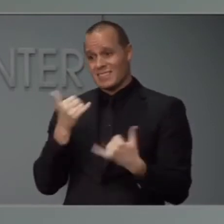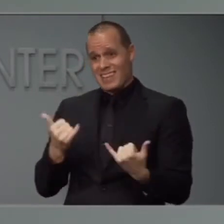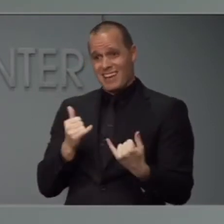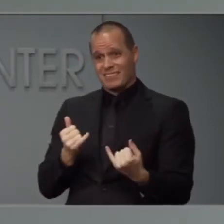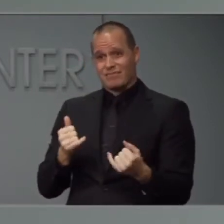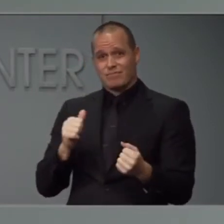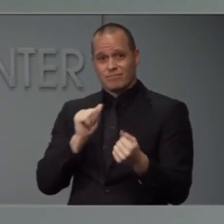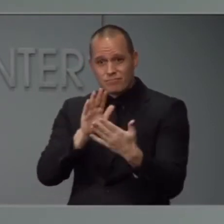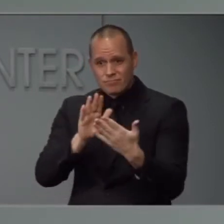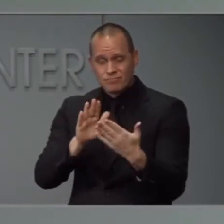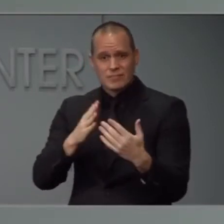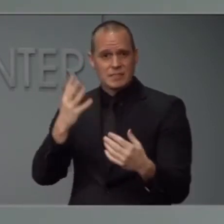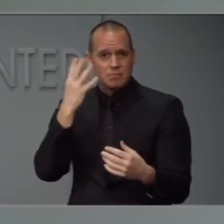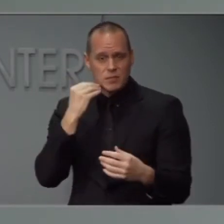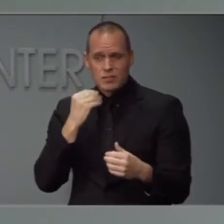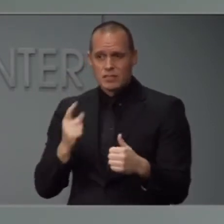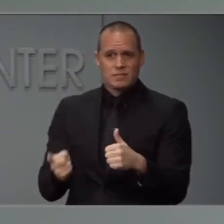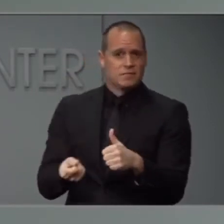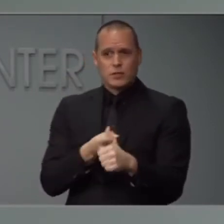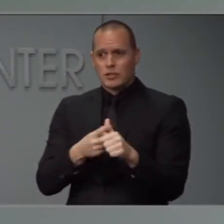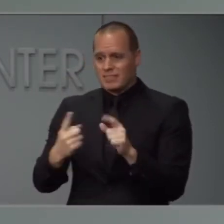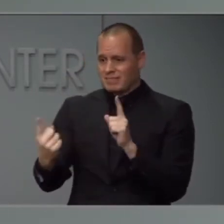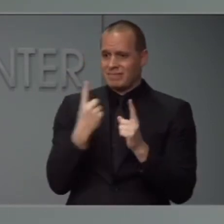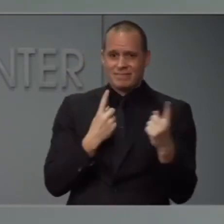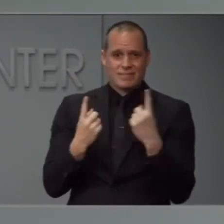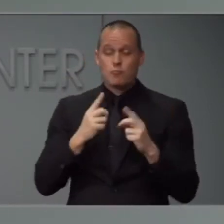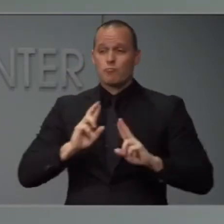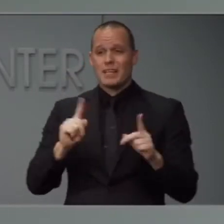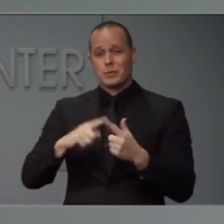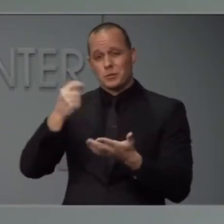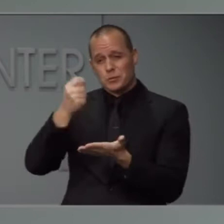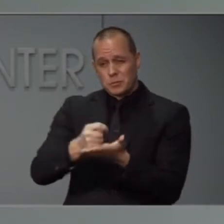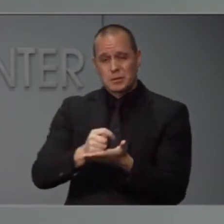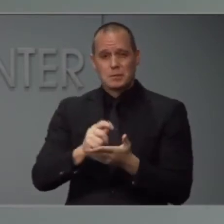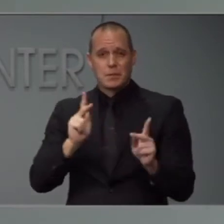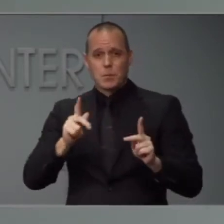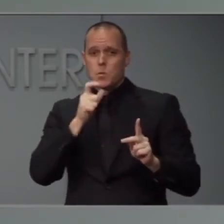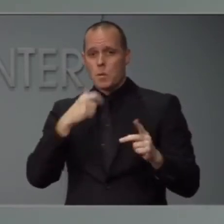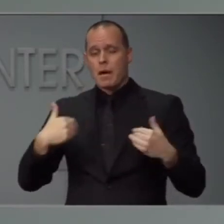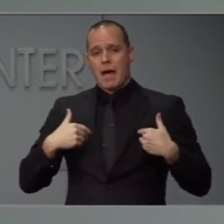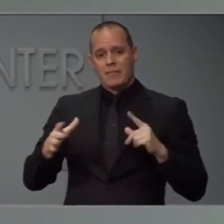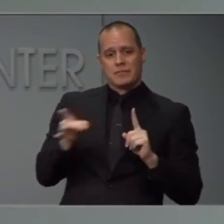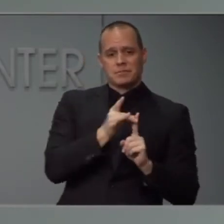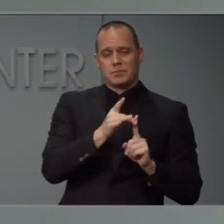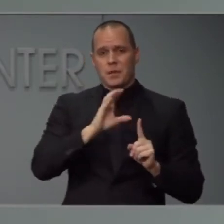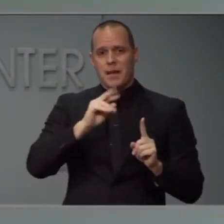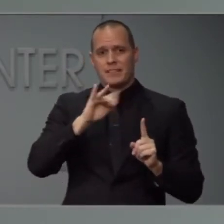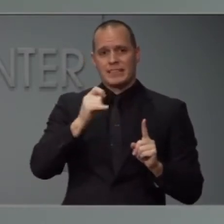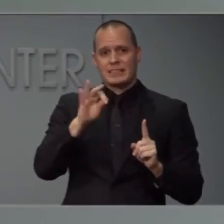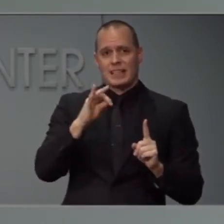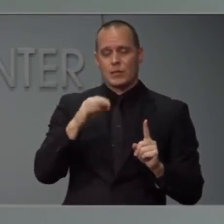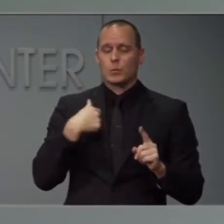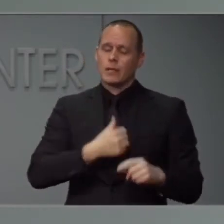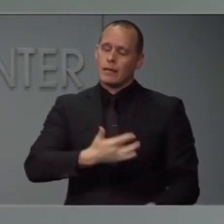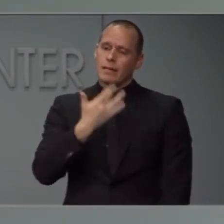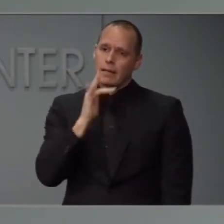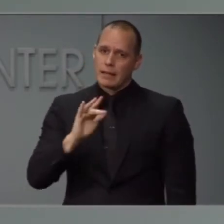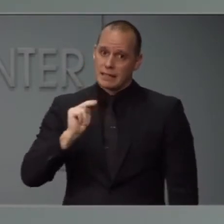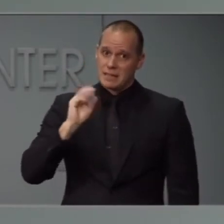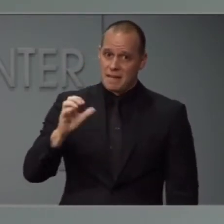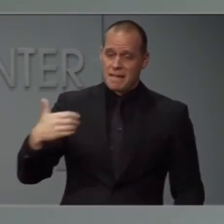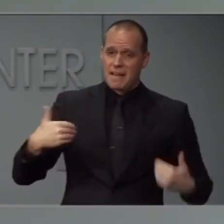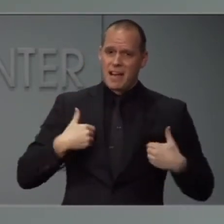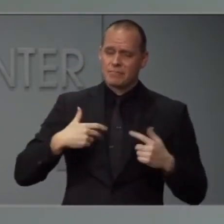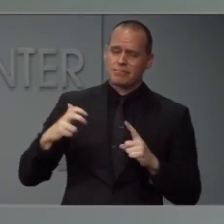ready to treat patients with COVID-19. We're incredibly lucky to have some of the best doctors and nurses and other clinicians